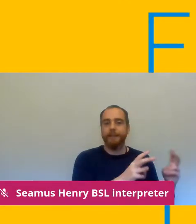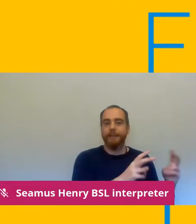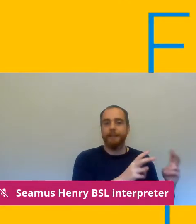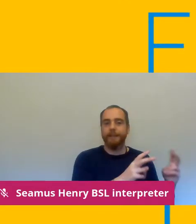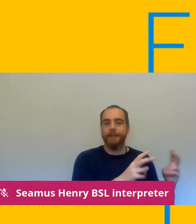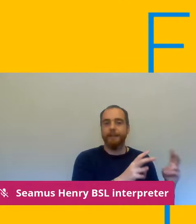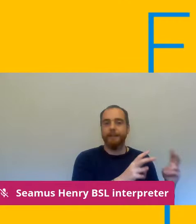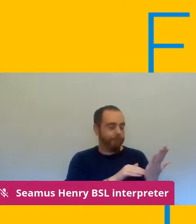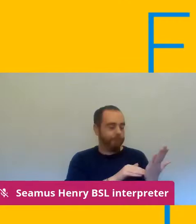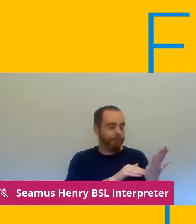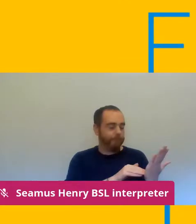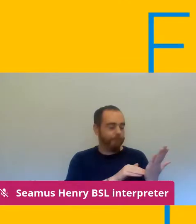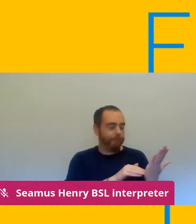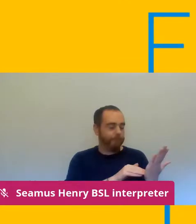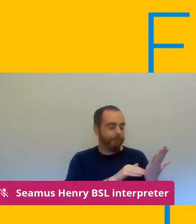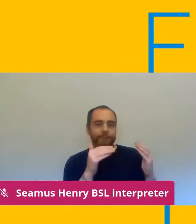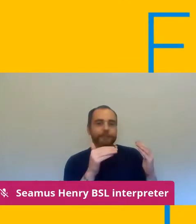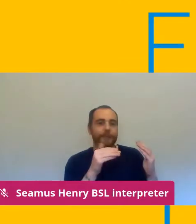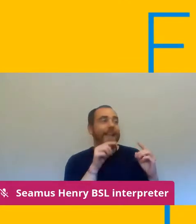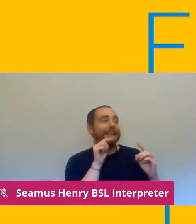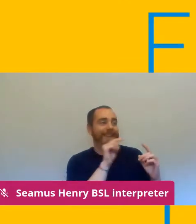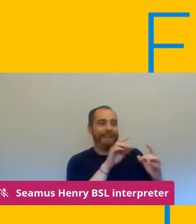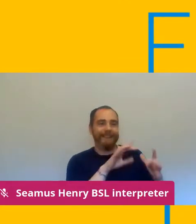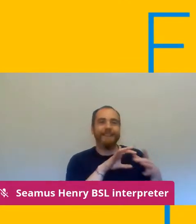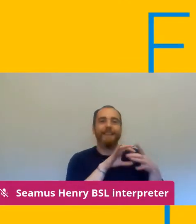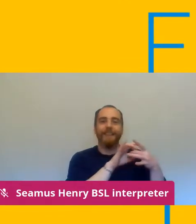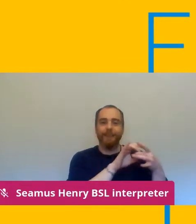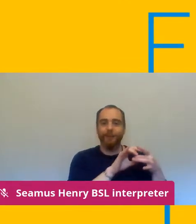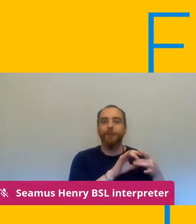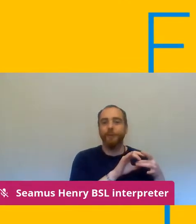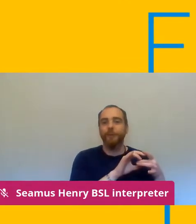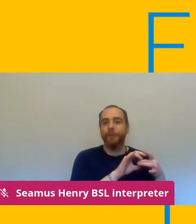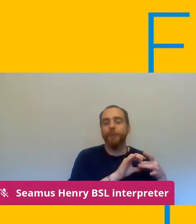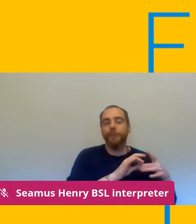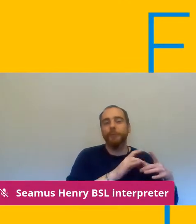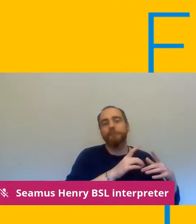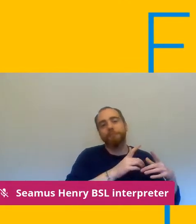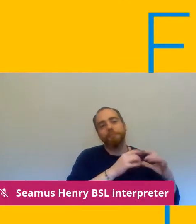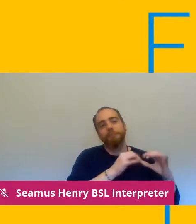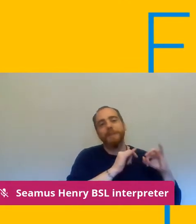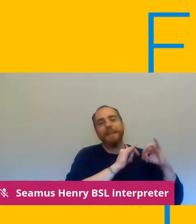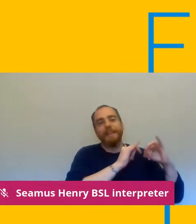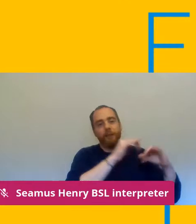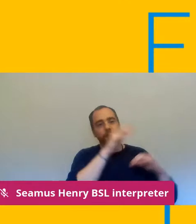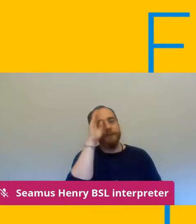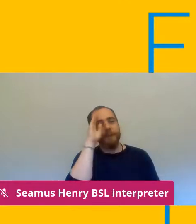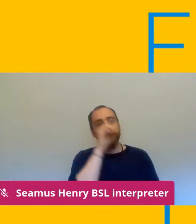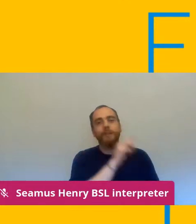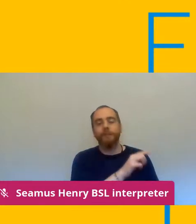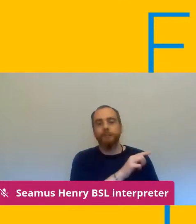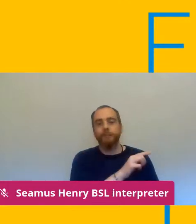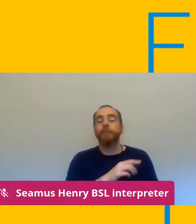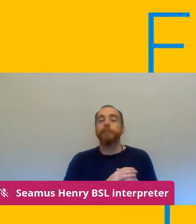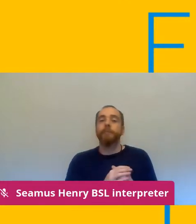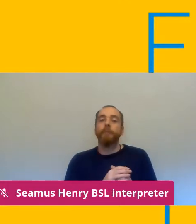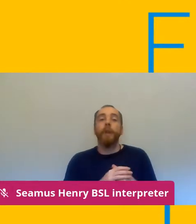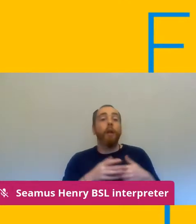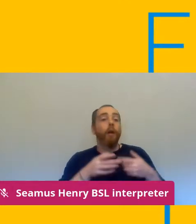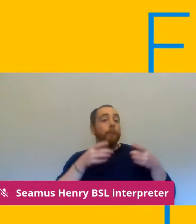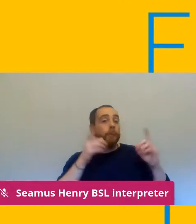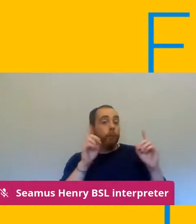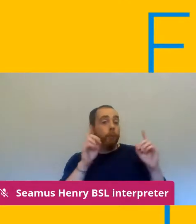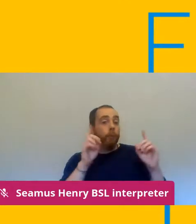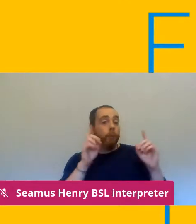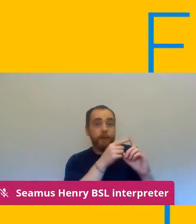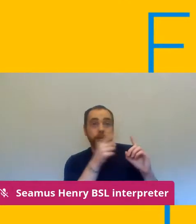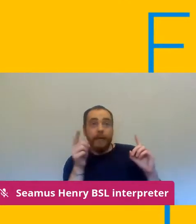so that serious and imminent danger procedure is absolutely critical employers must reach agreements with us with the union locally members